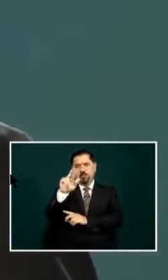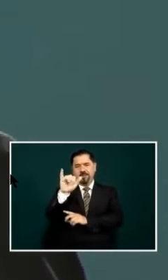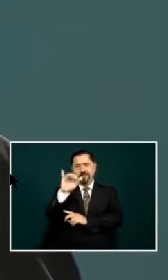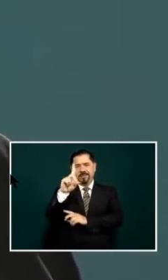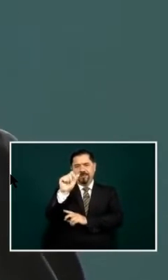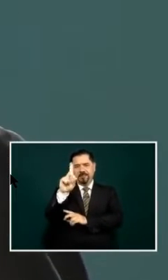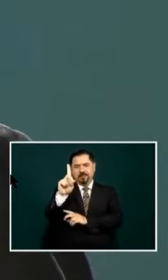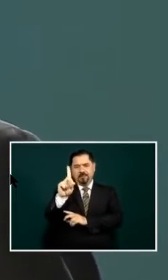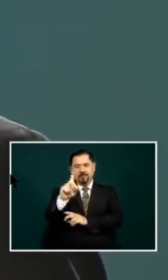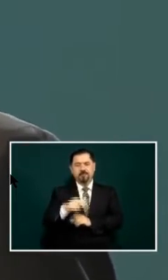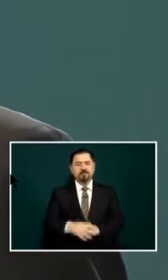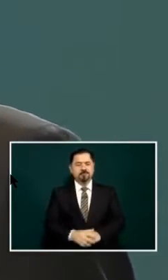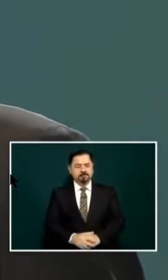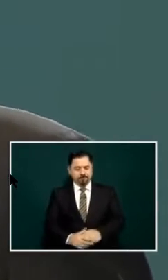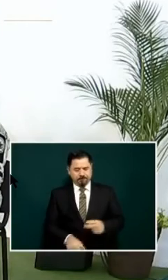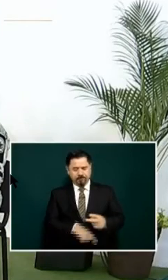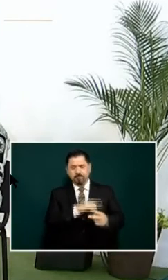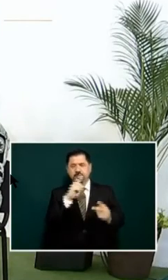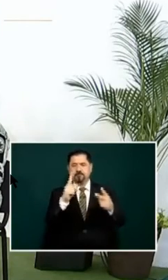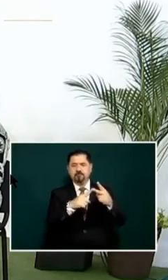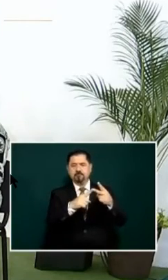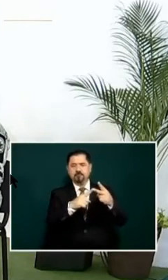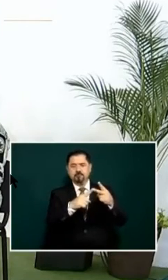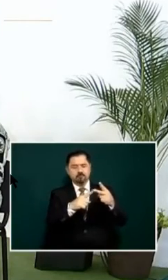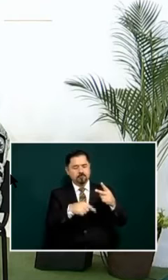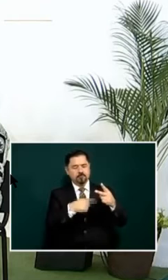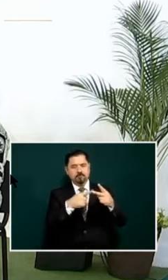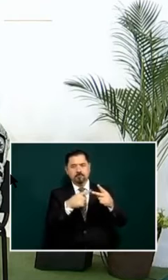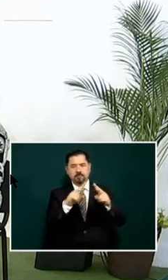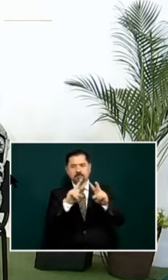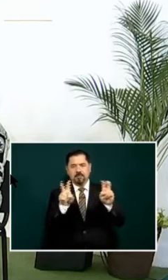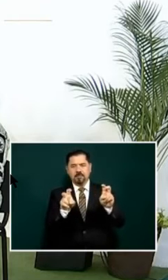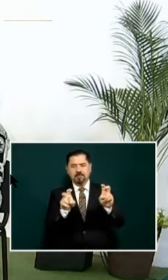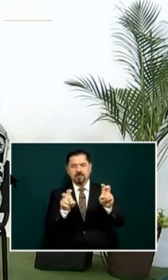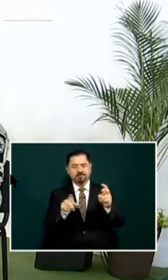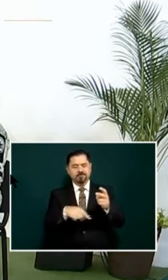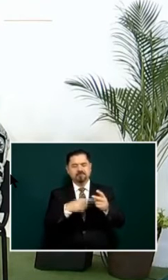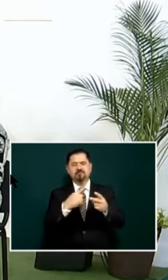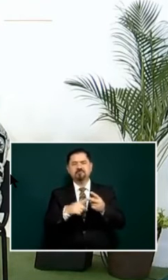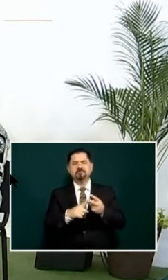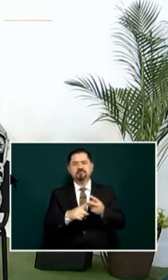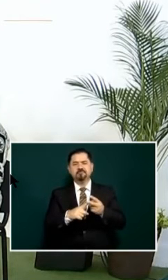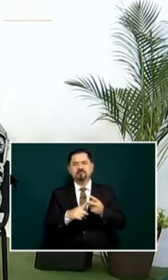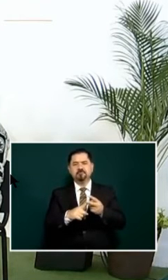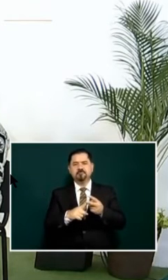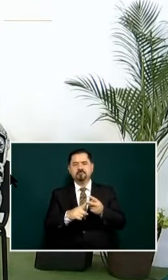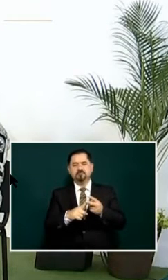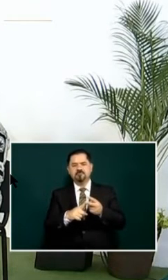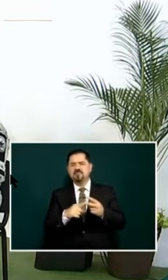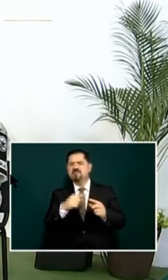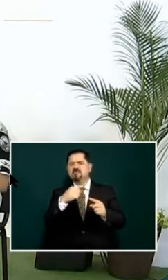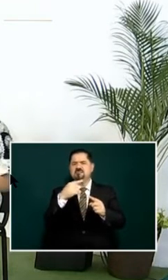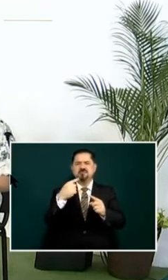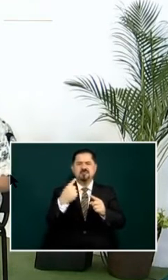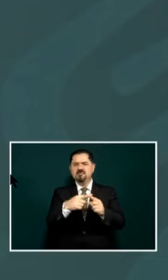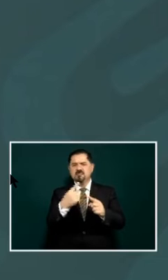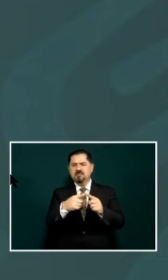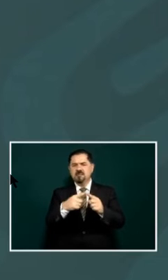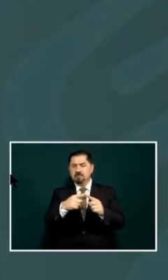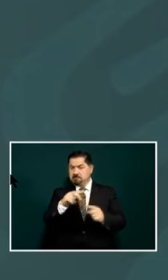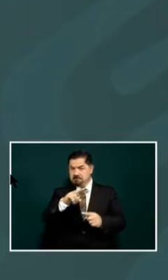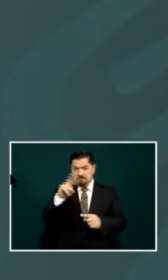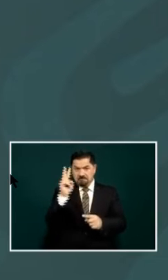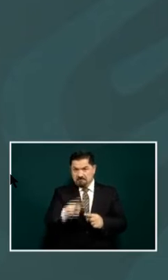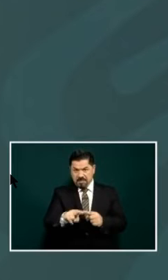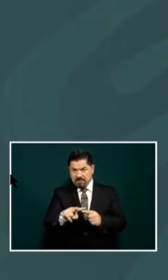matter of who is who